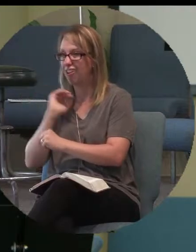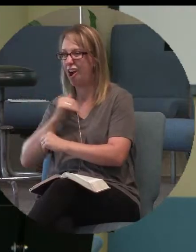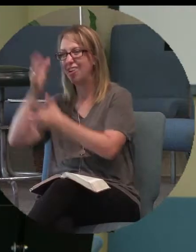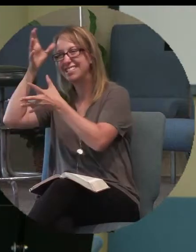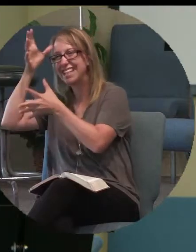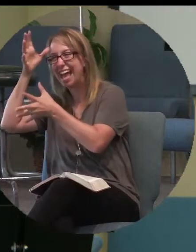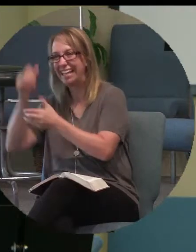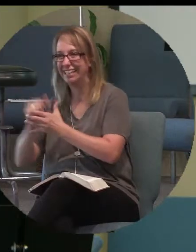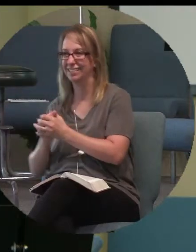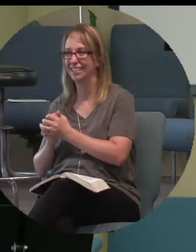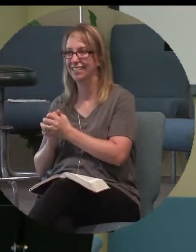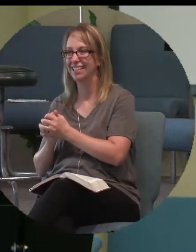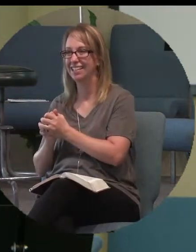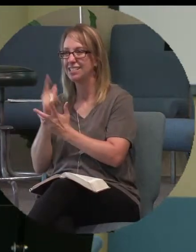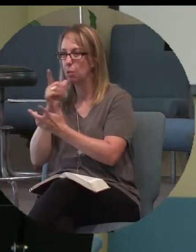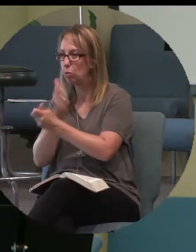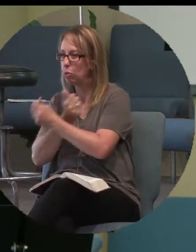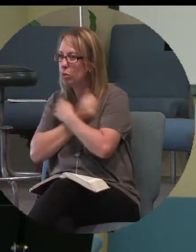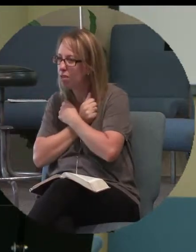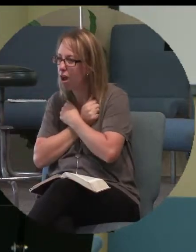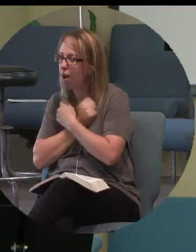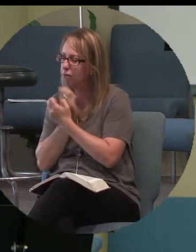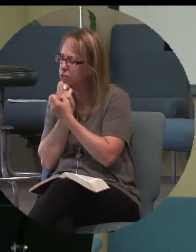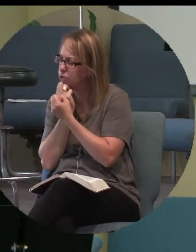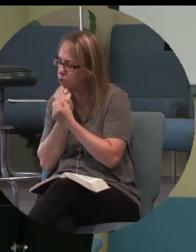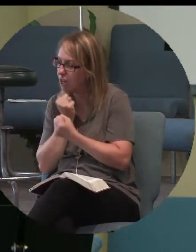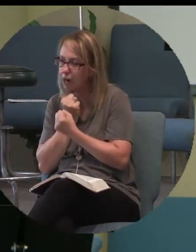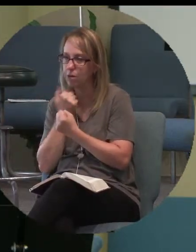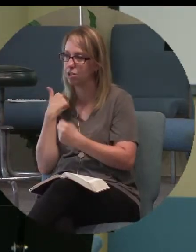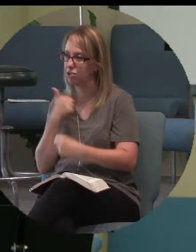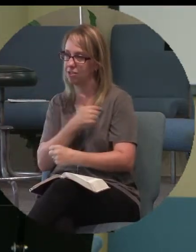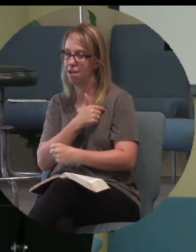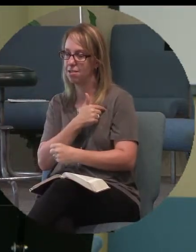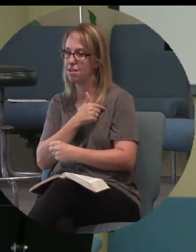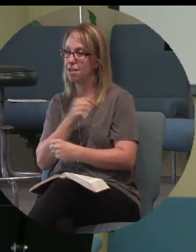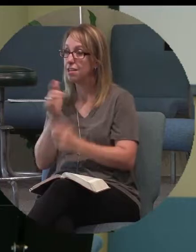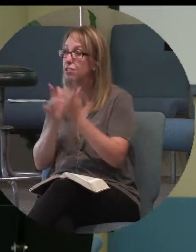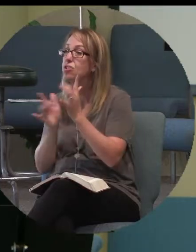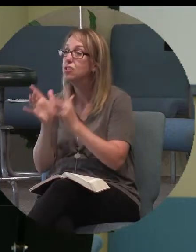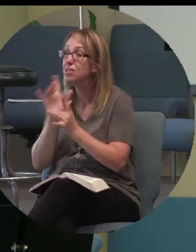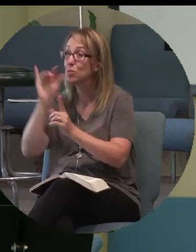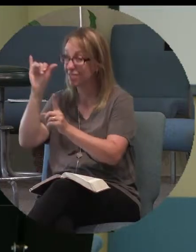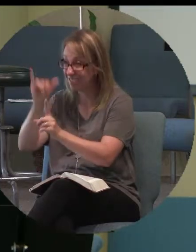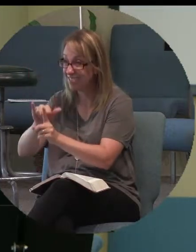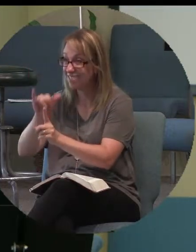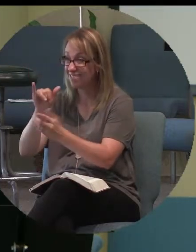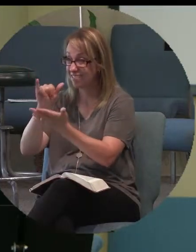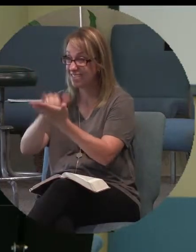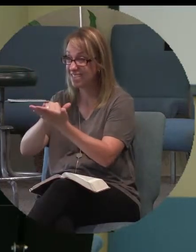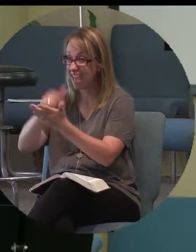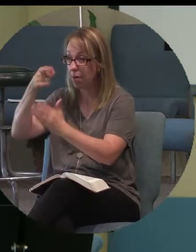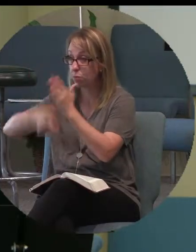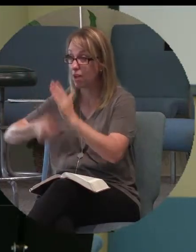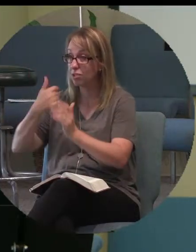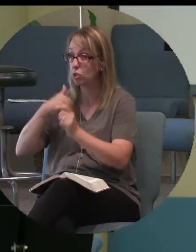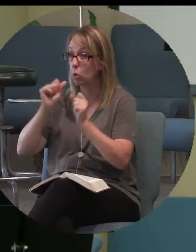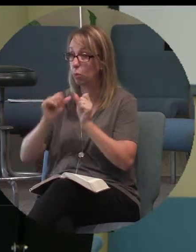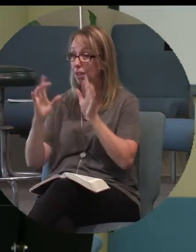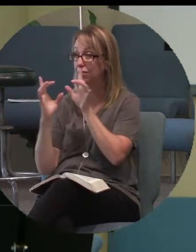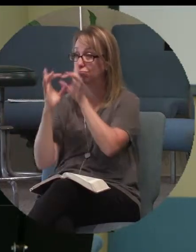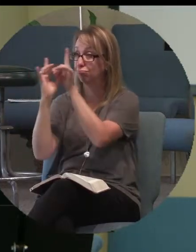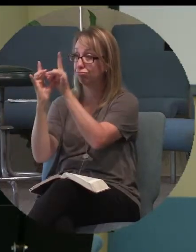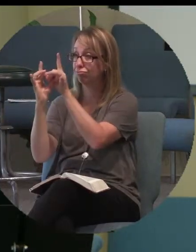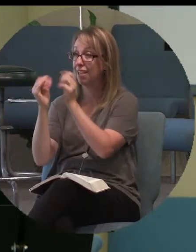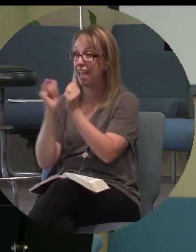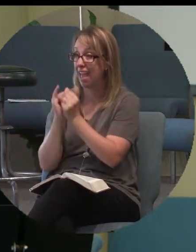someone who loves and who cherishes and nourishes us. And Jesus was that price so that we could know God as God